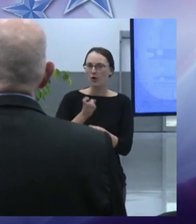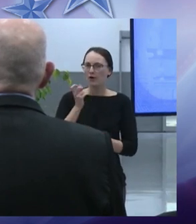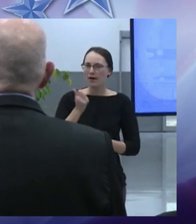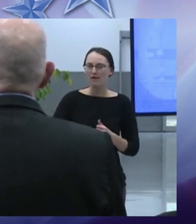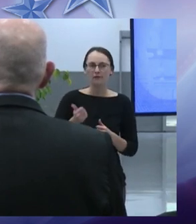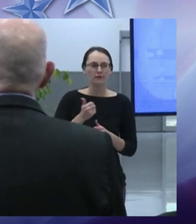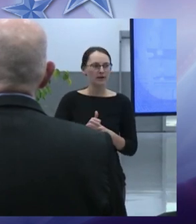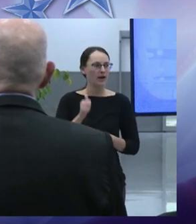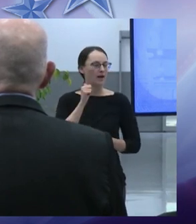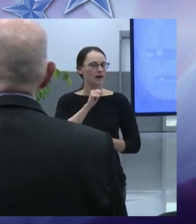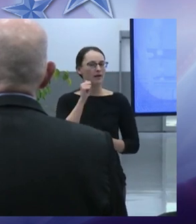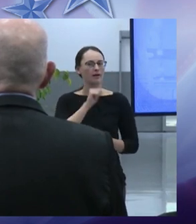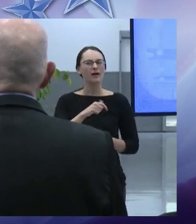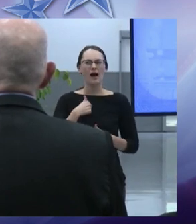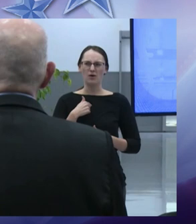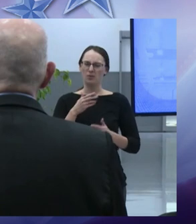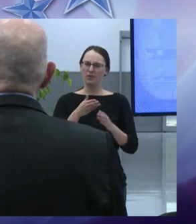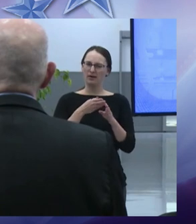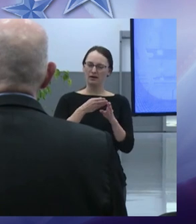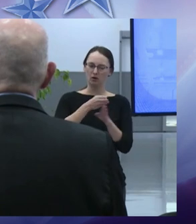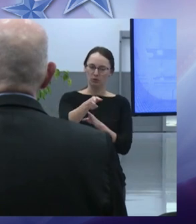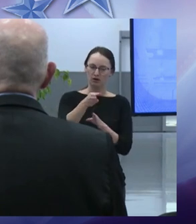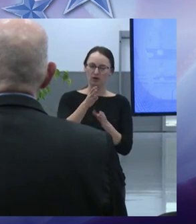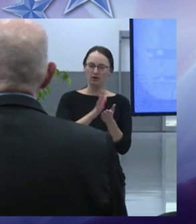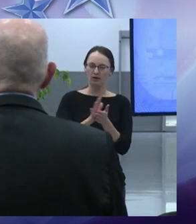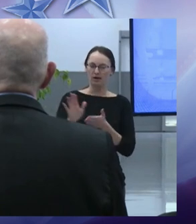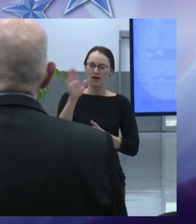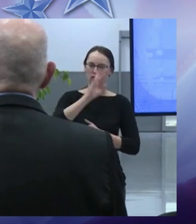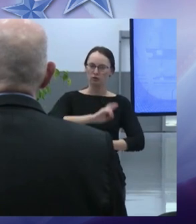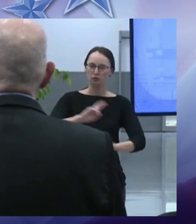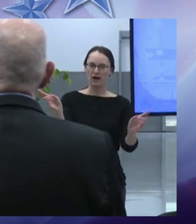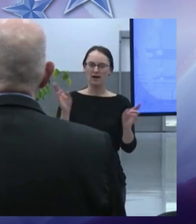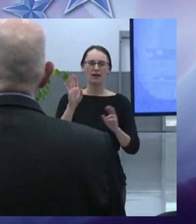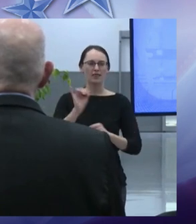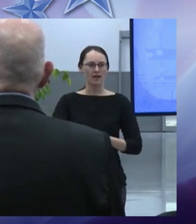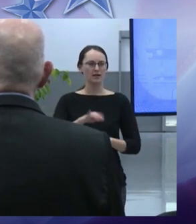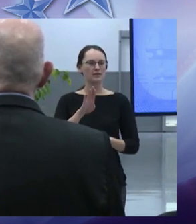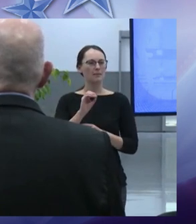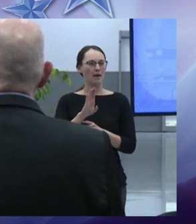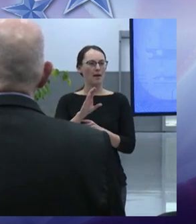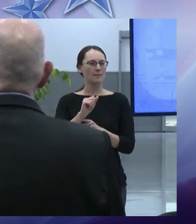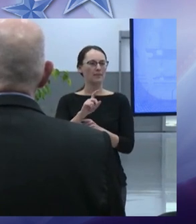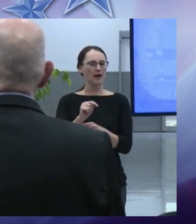I will be college and career ready because that's the Bobcat way, I promise. will